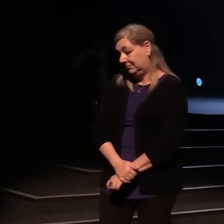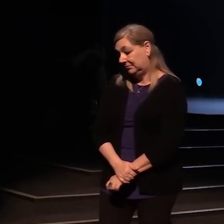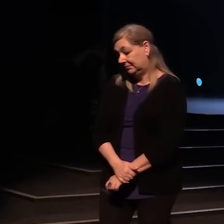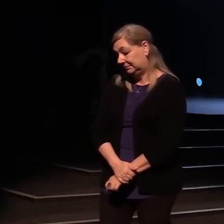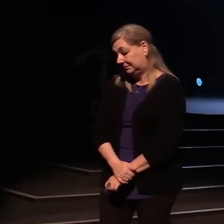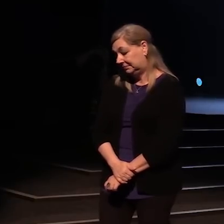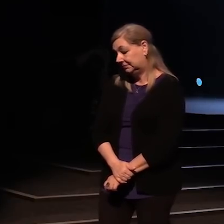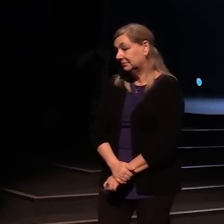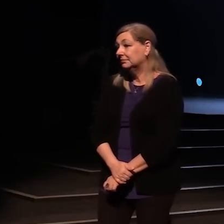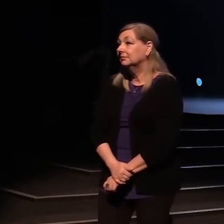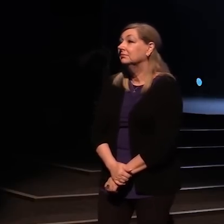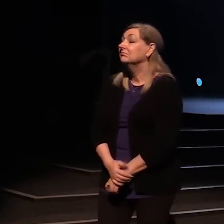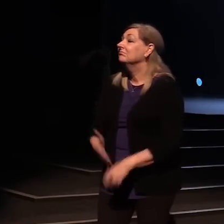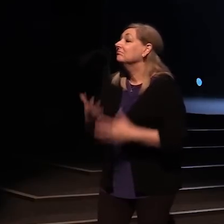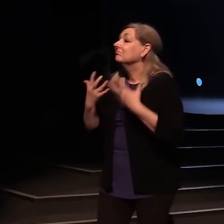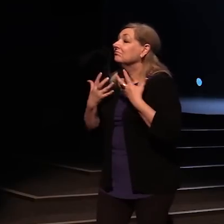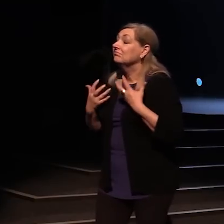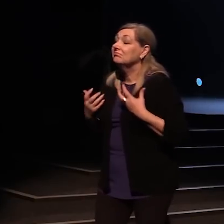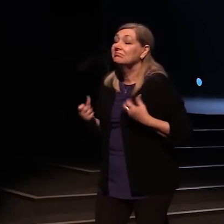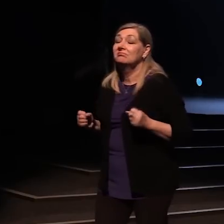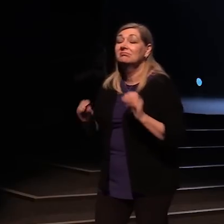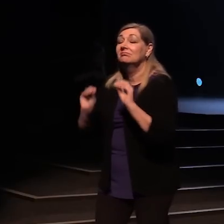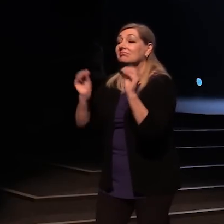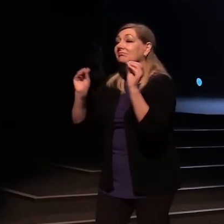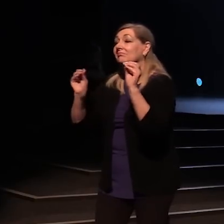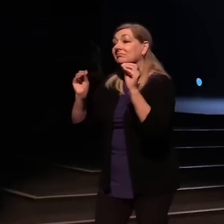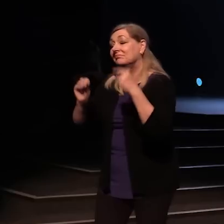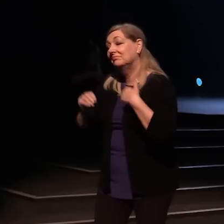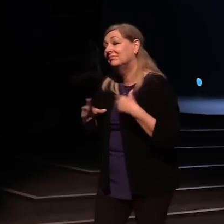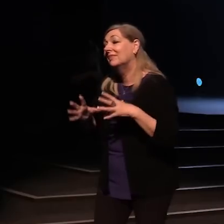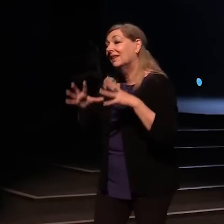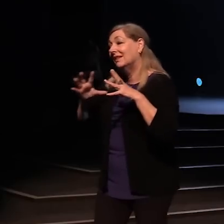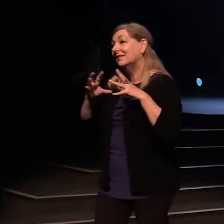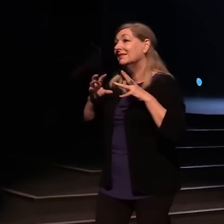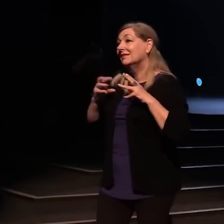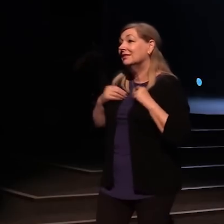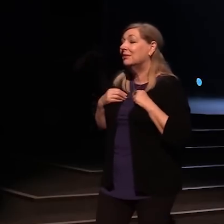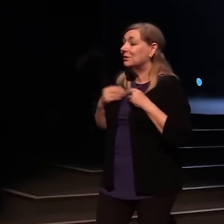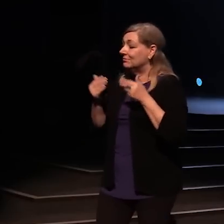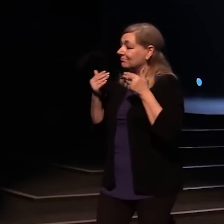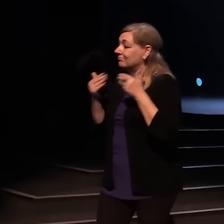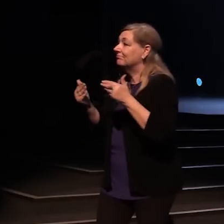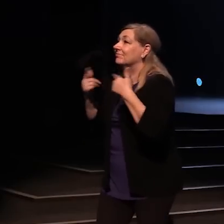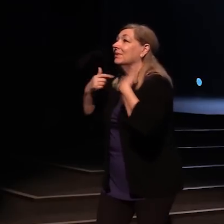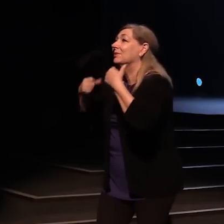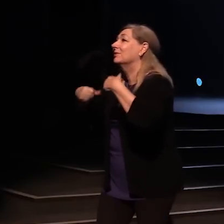There's no holding back to my surrender.